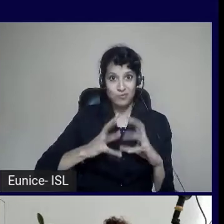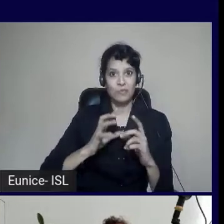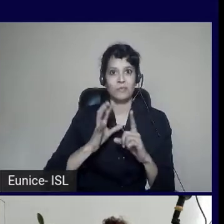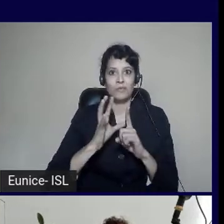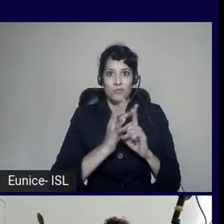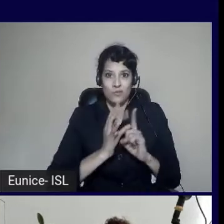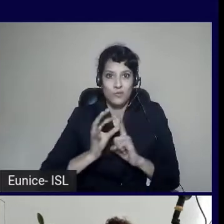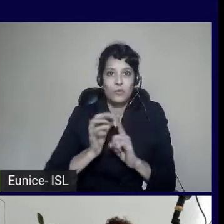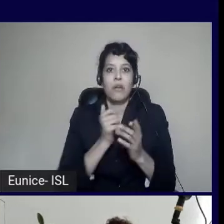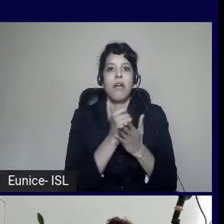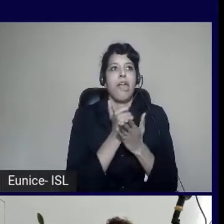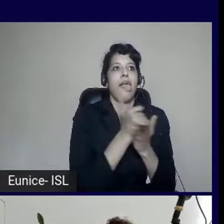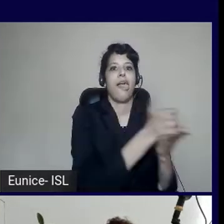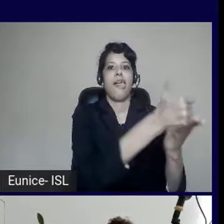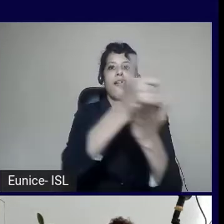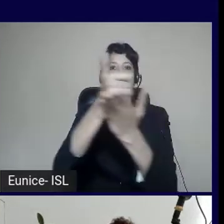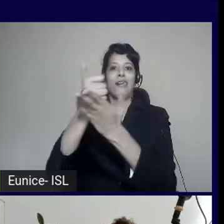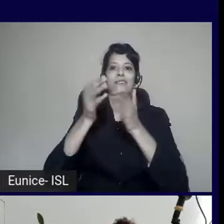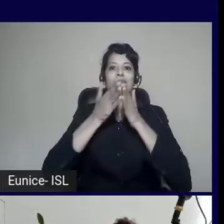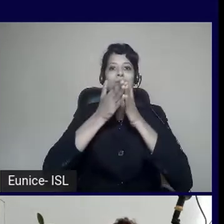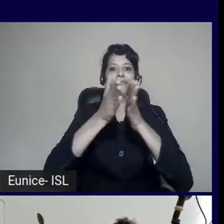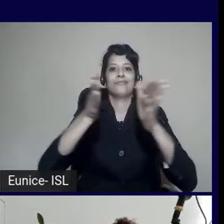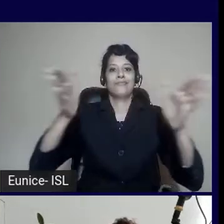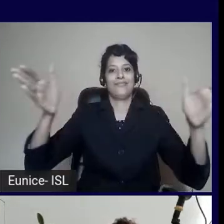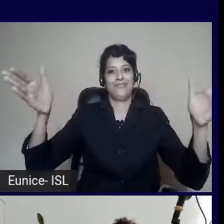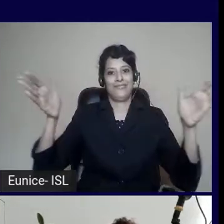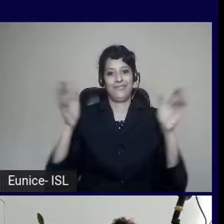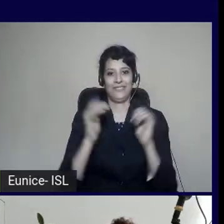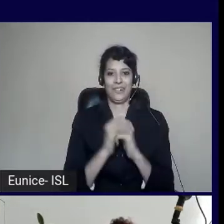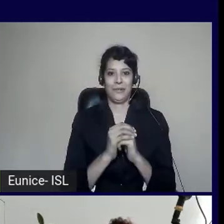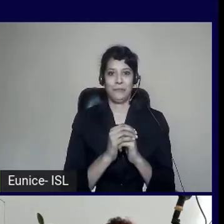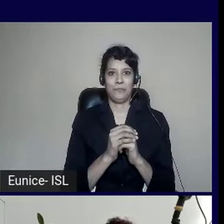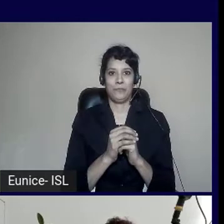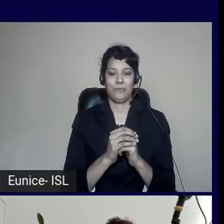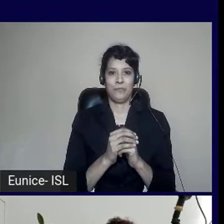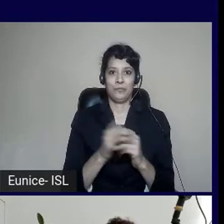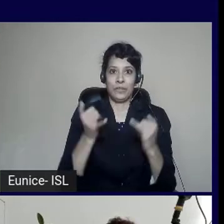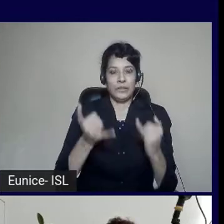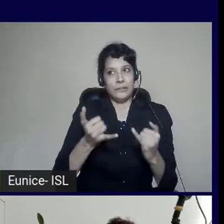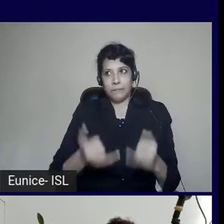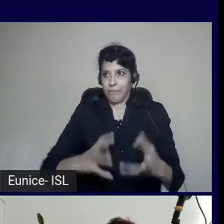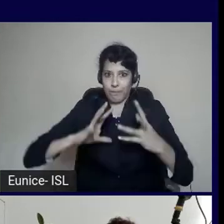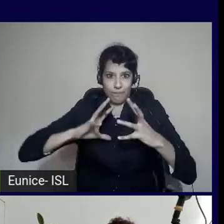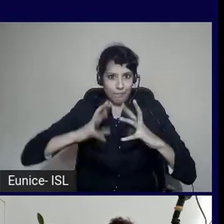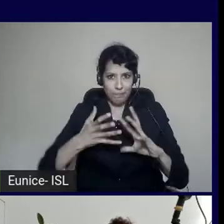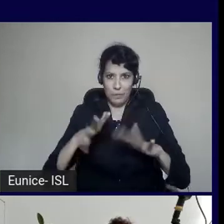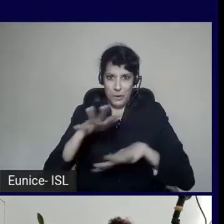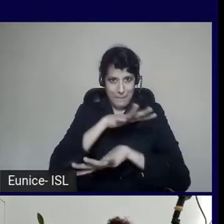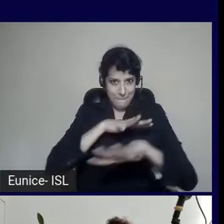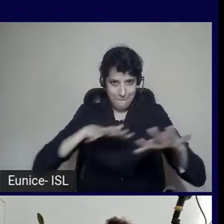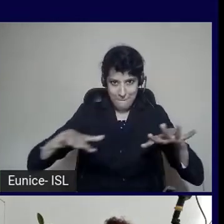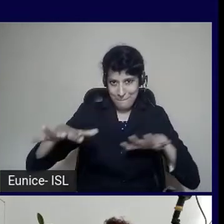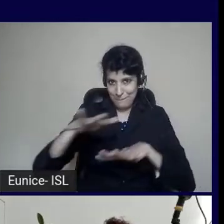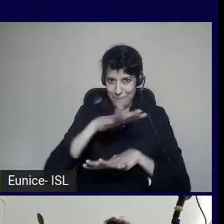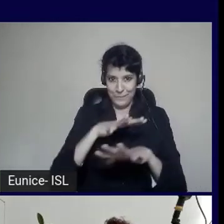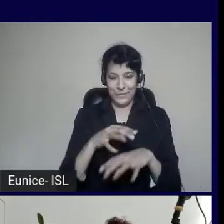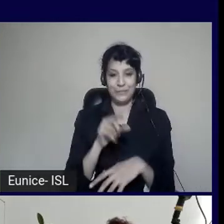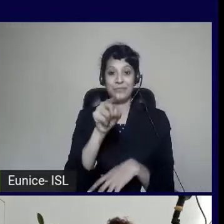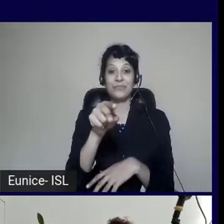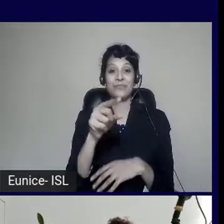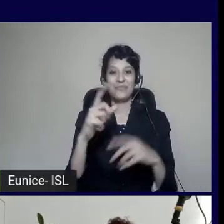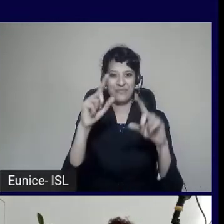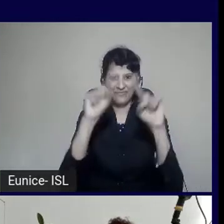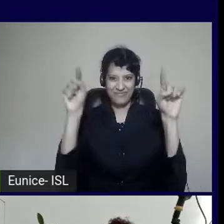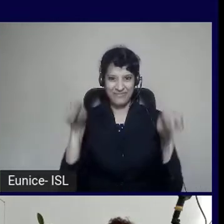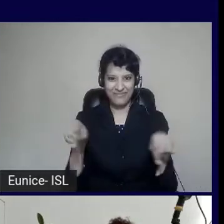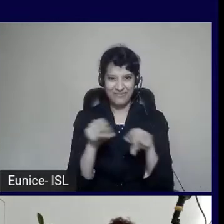You take your personas, and now you superimpose them over your journey work. So, this is a journey that I created for